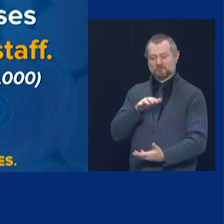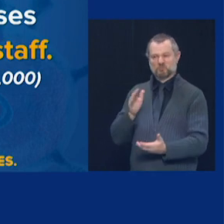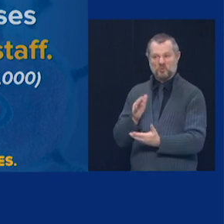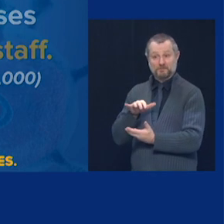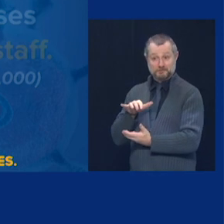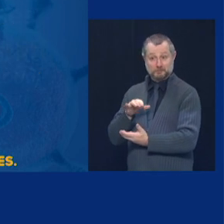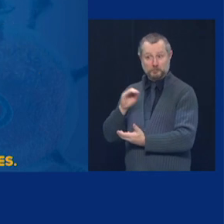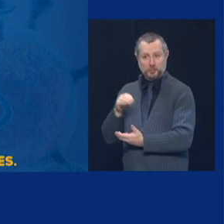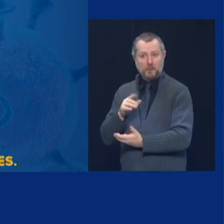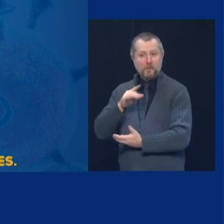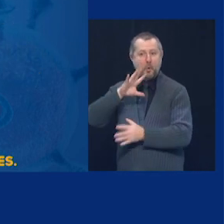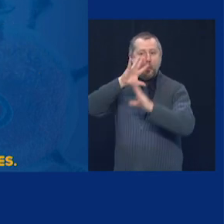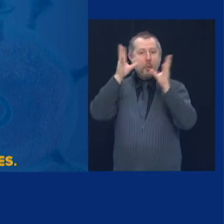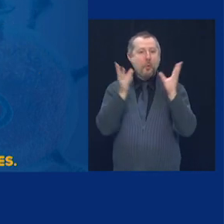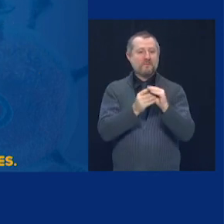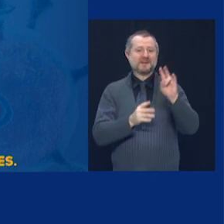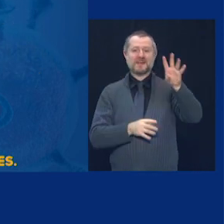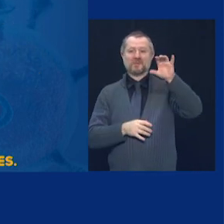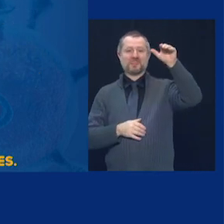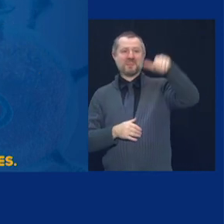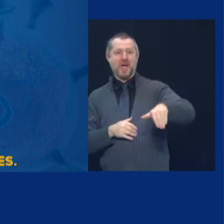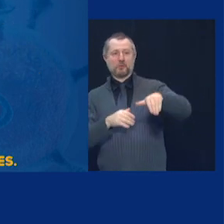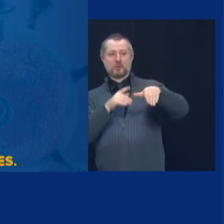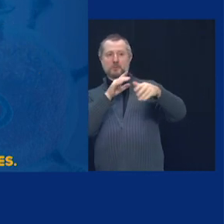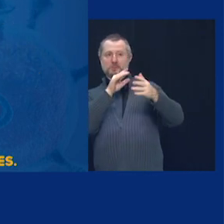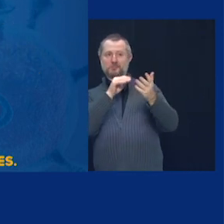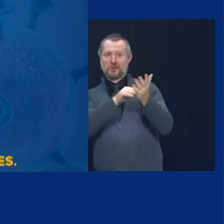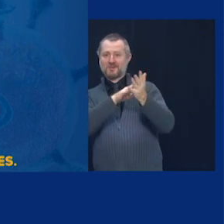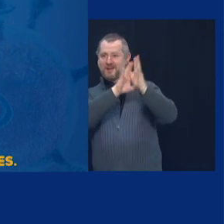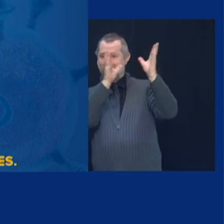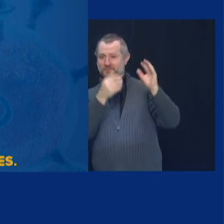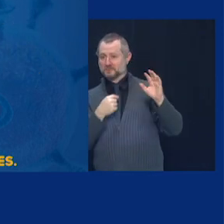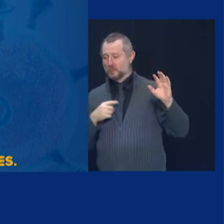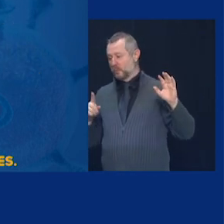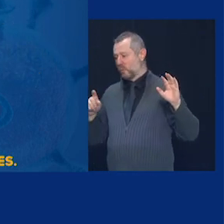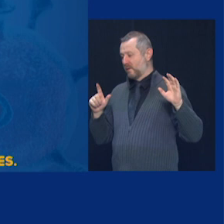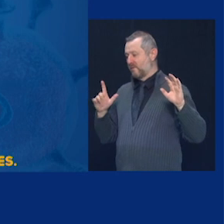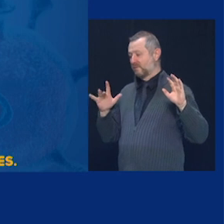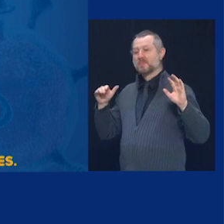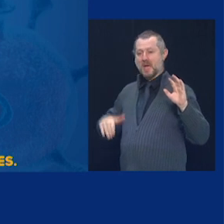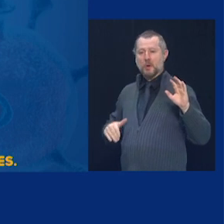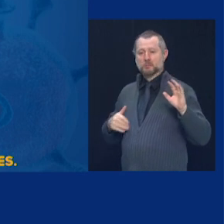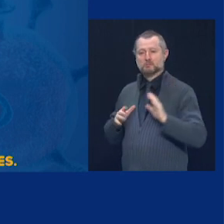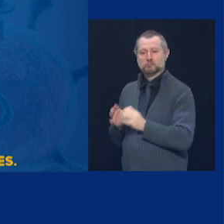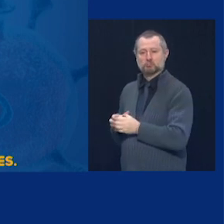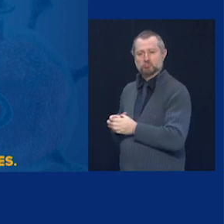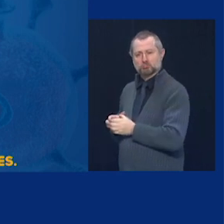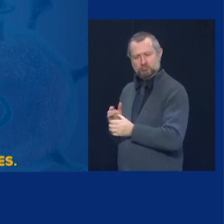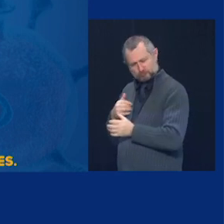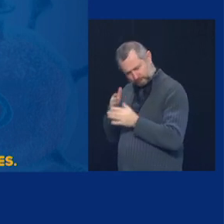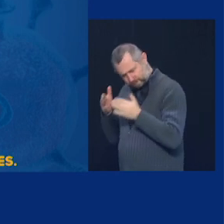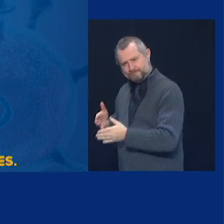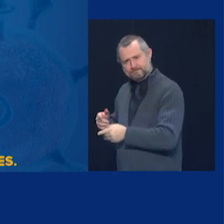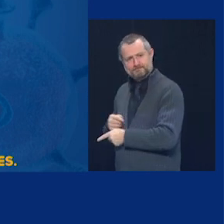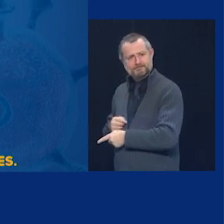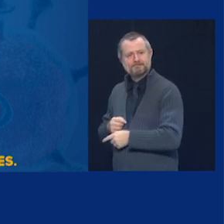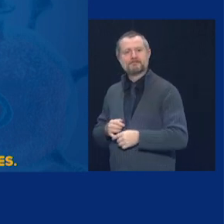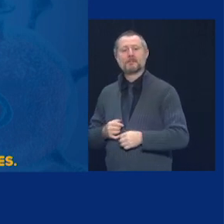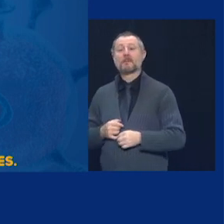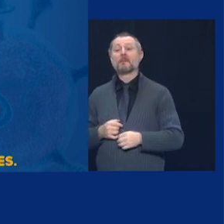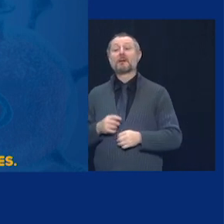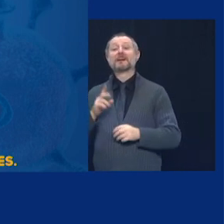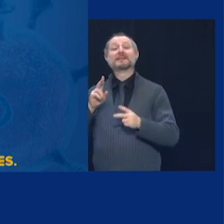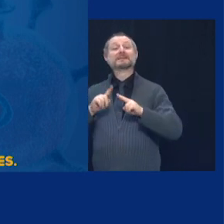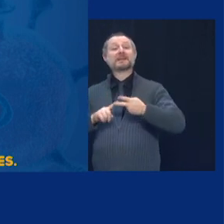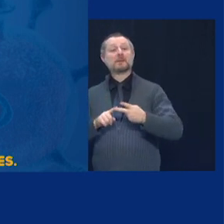,000, obviously. By the end of week two, if all goes well and the federal government sticks to